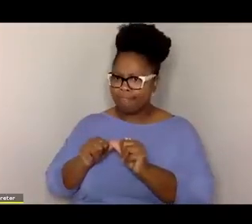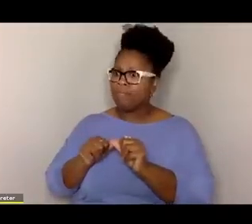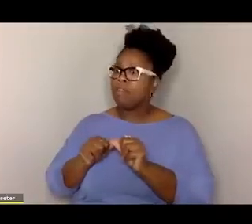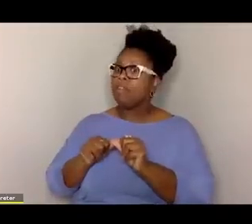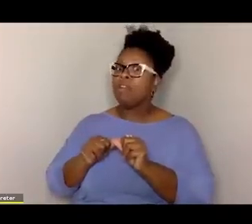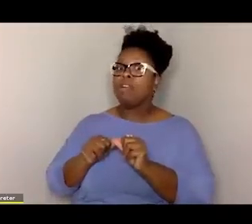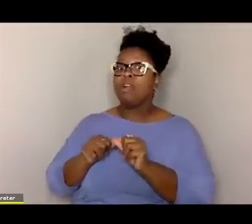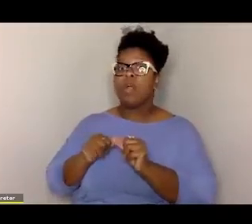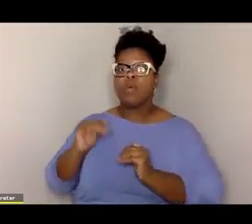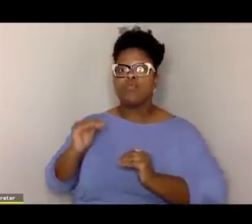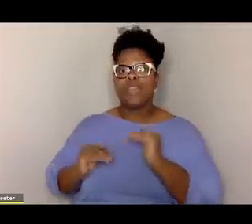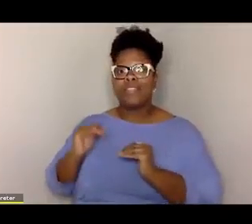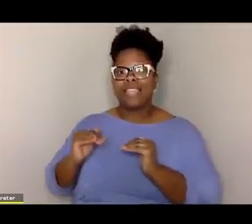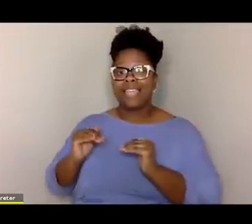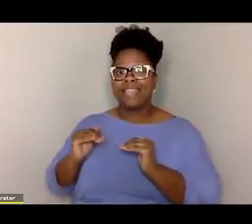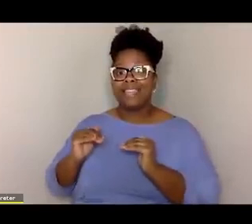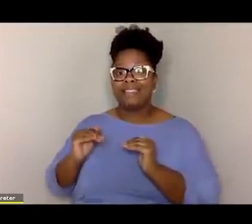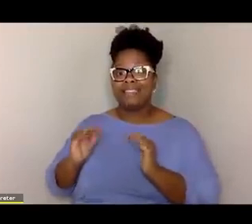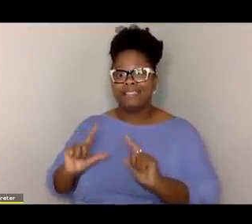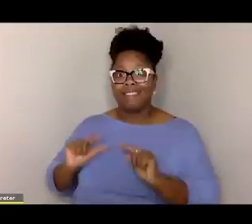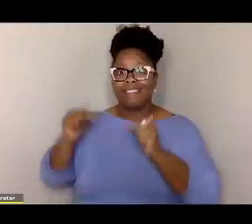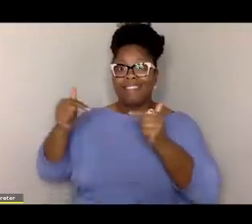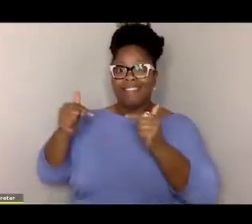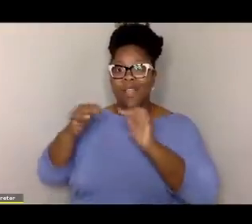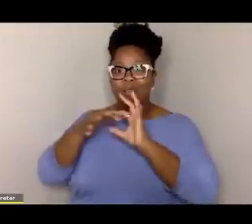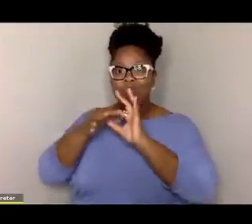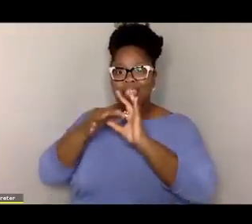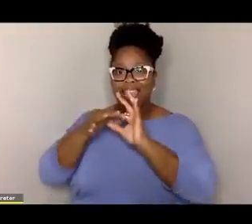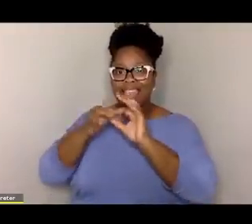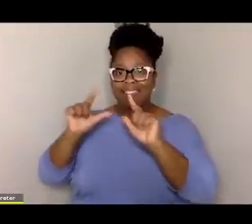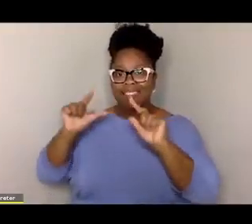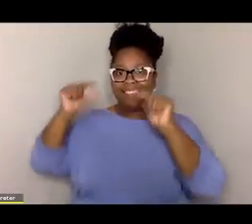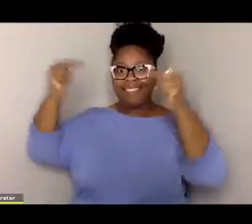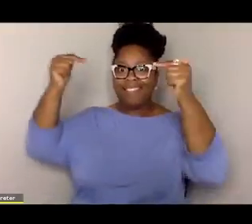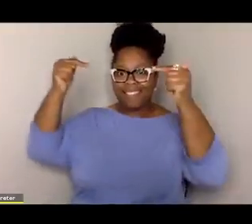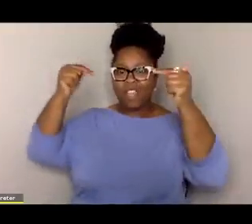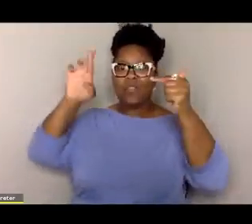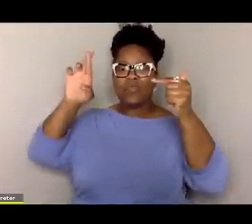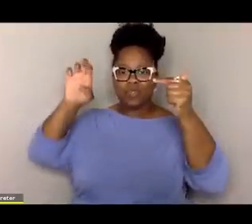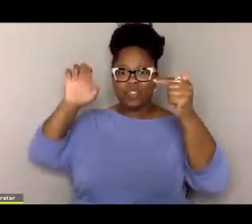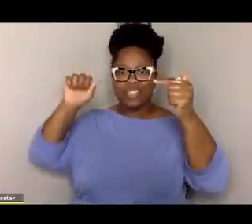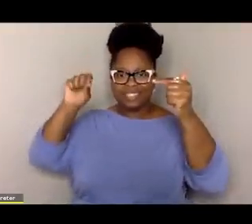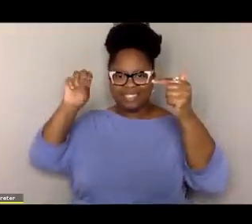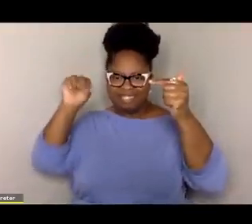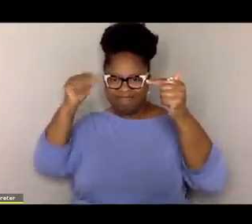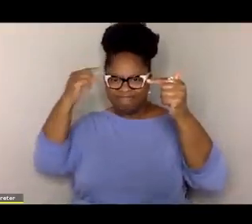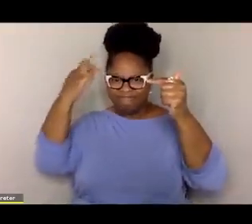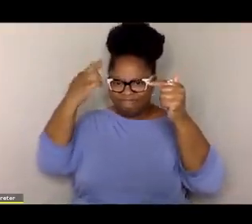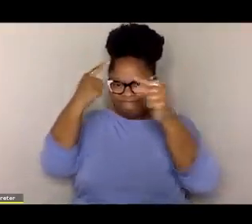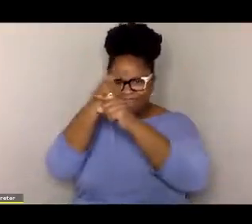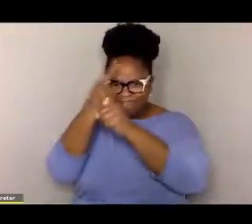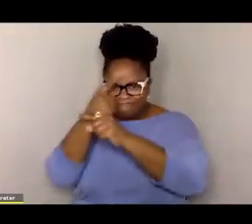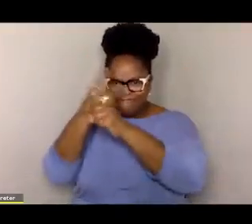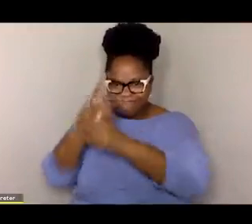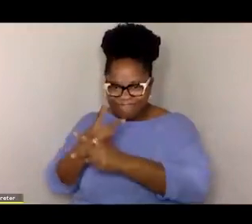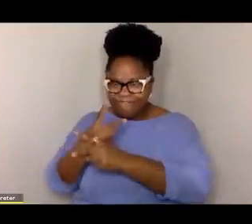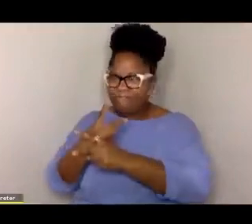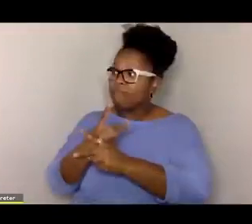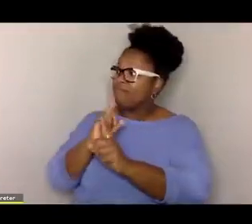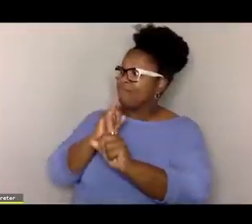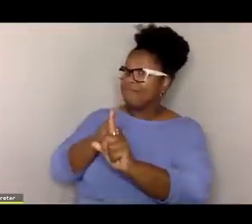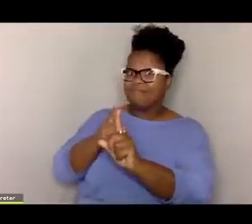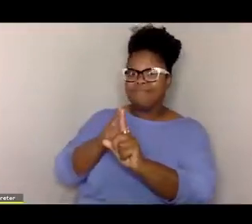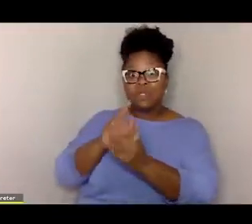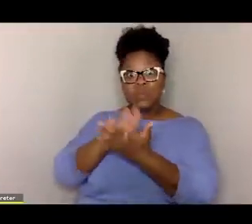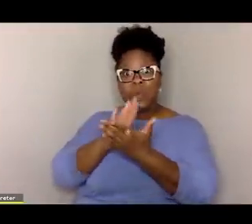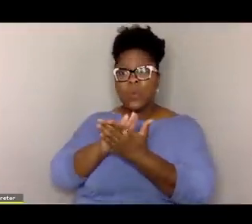regulate, relate and then reason. If we do this the right way, if we create an environment, if school is about play,